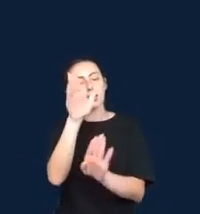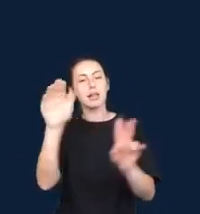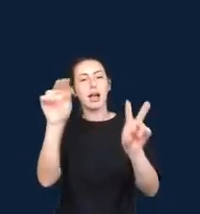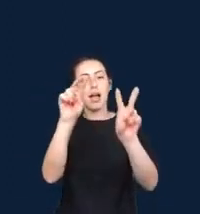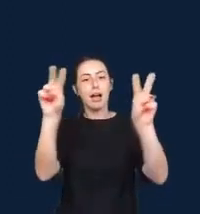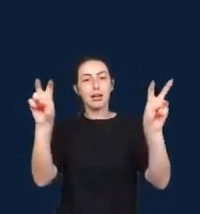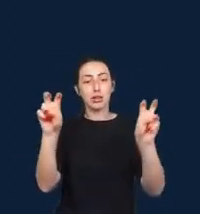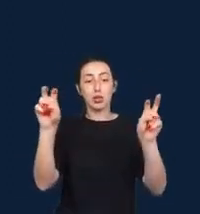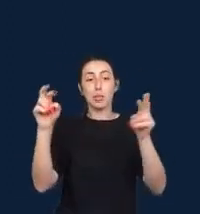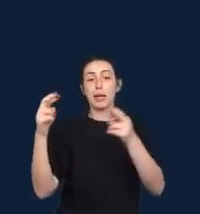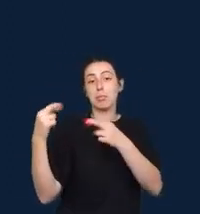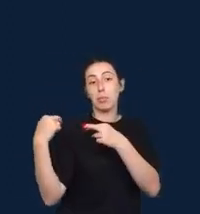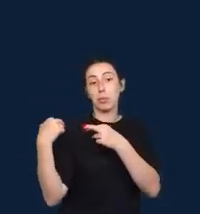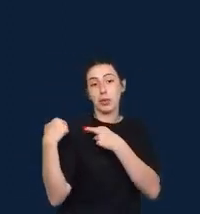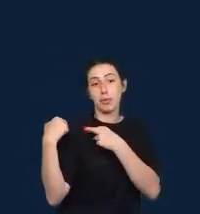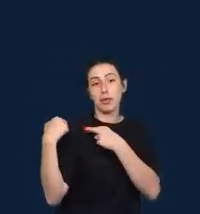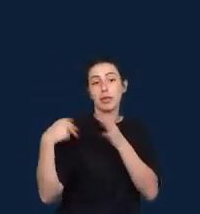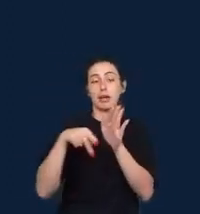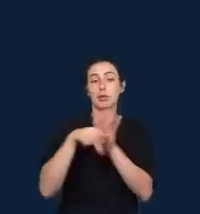algorithmic power.